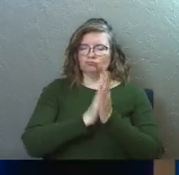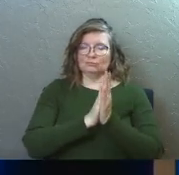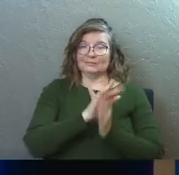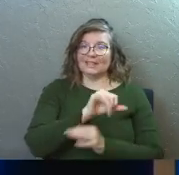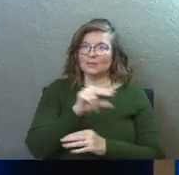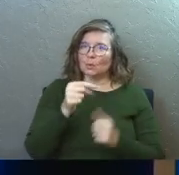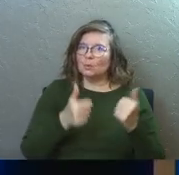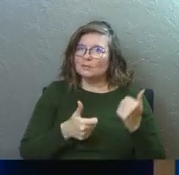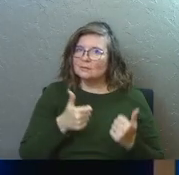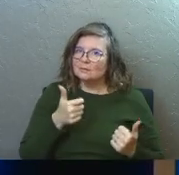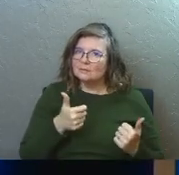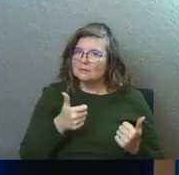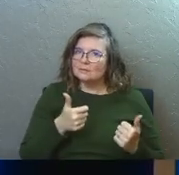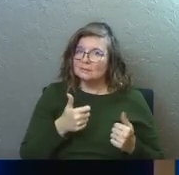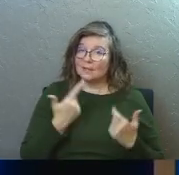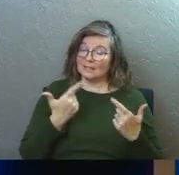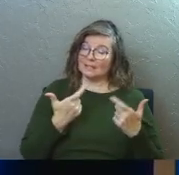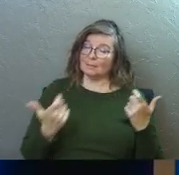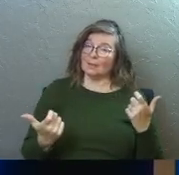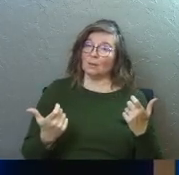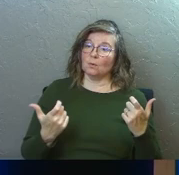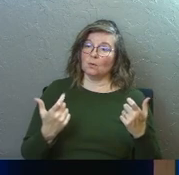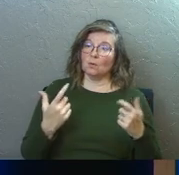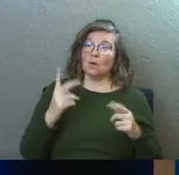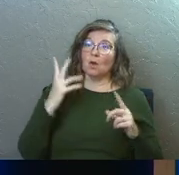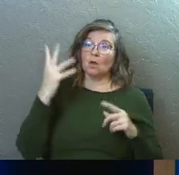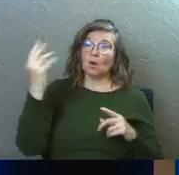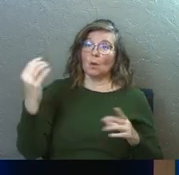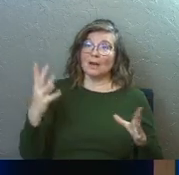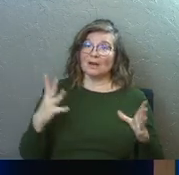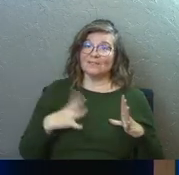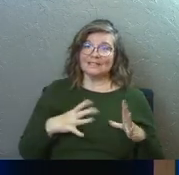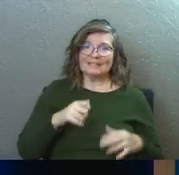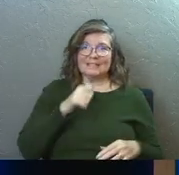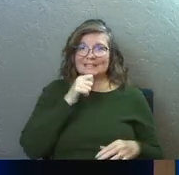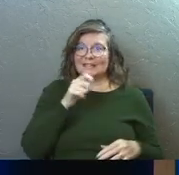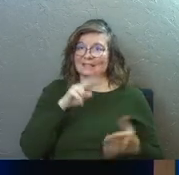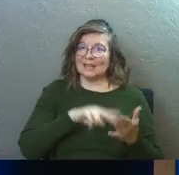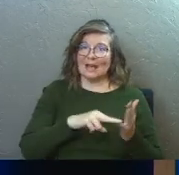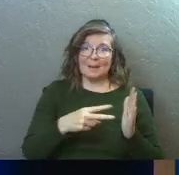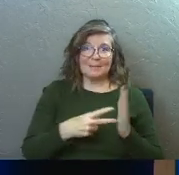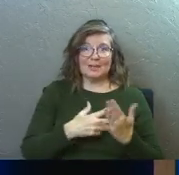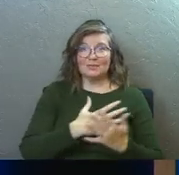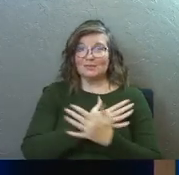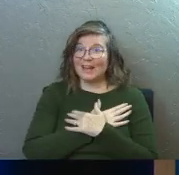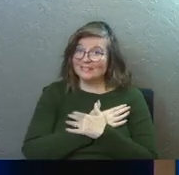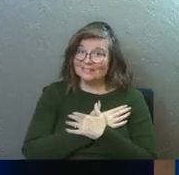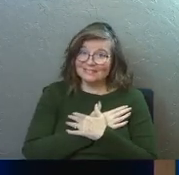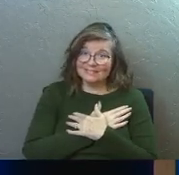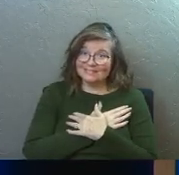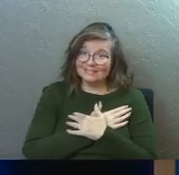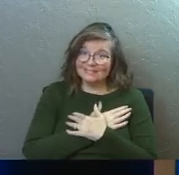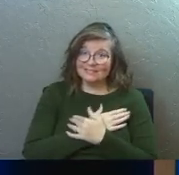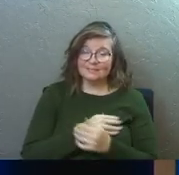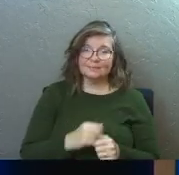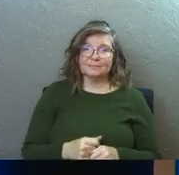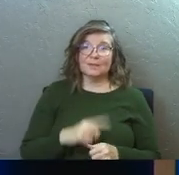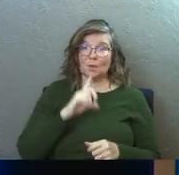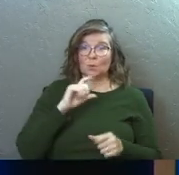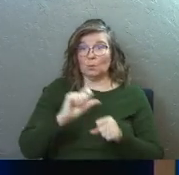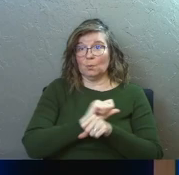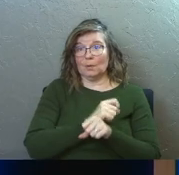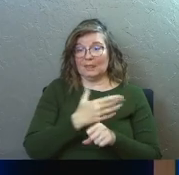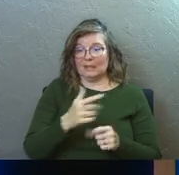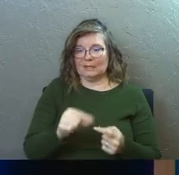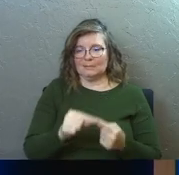This is a big one for some of us. Let me say this, church. Going on a vacation does not necessarily mean rest, okay? It's a real